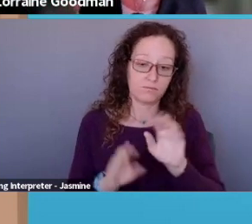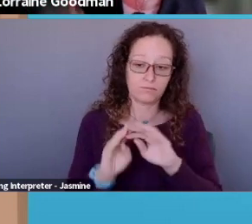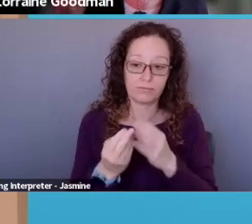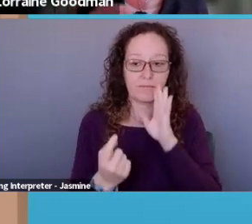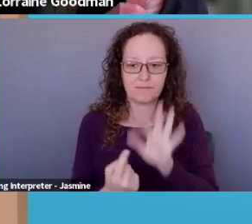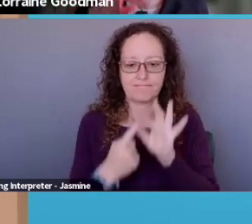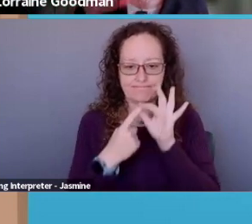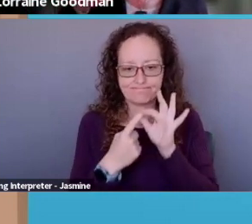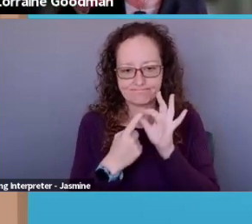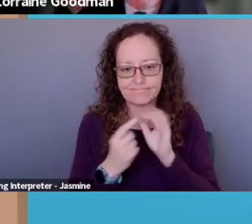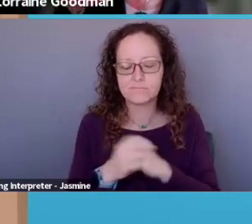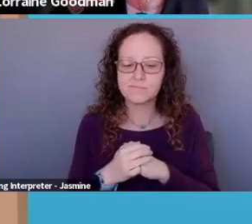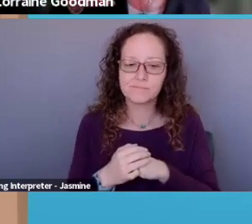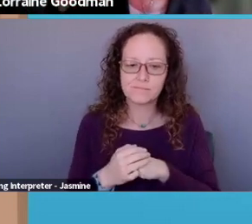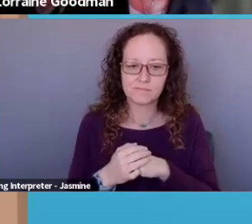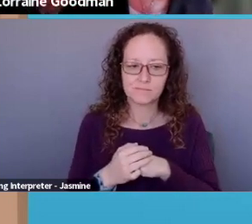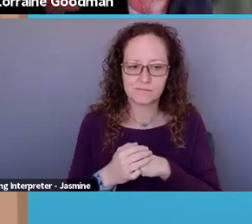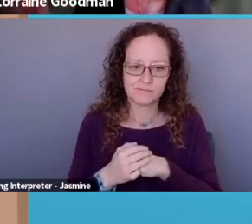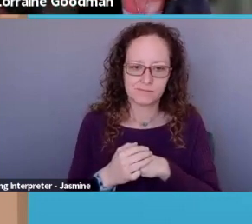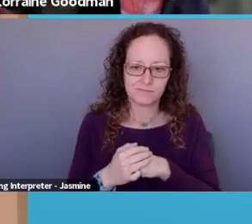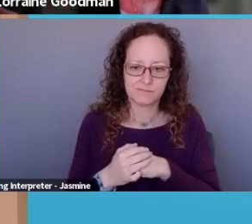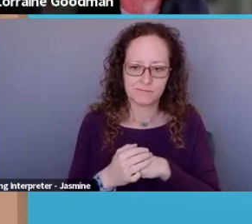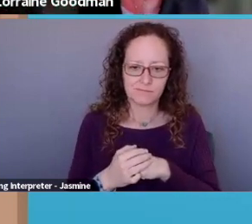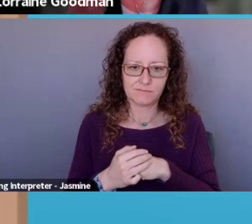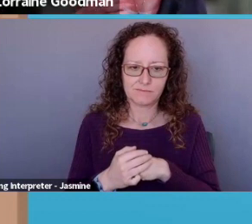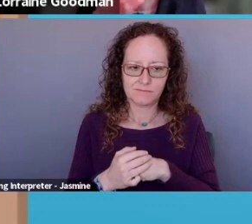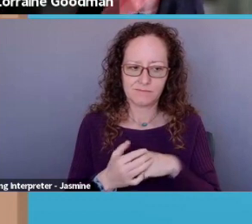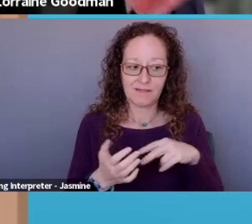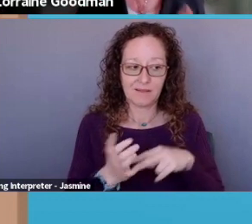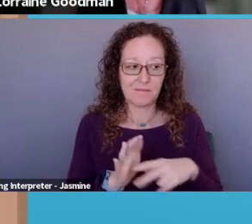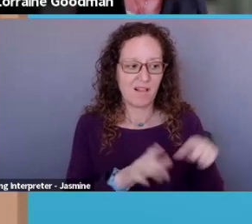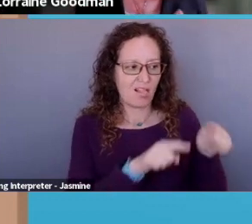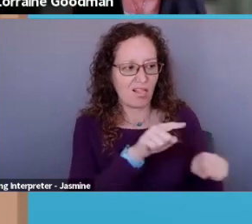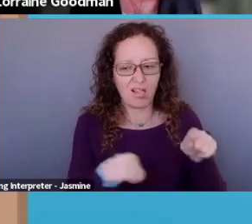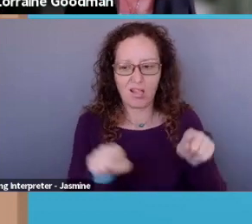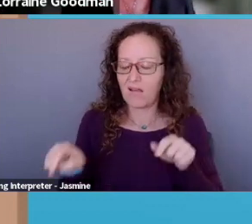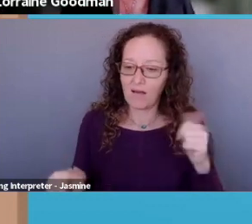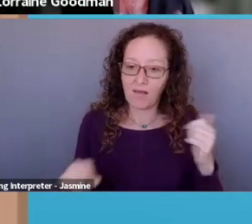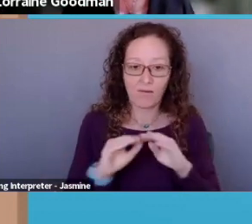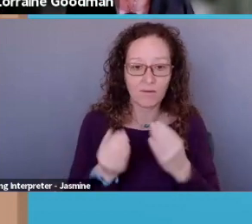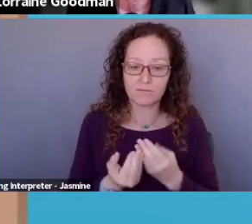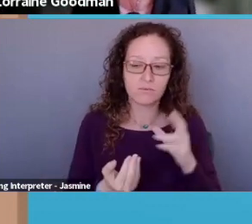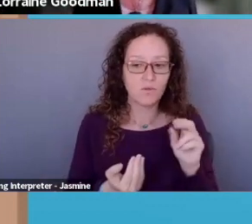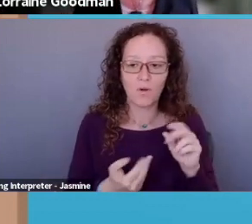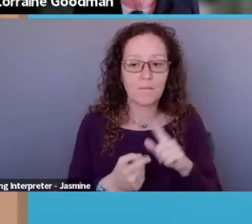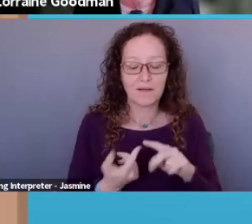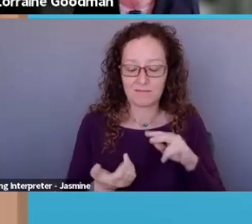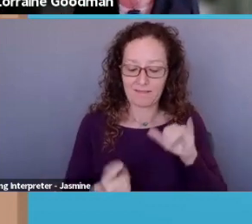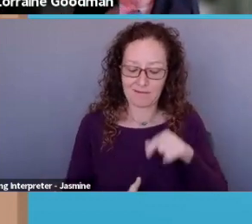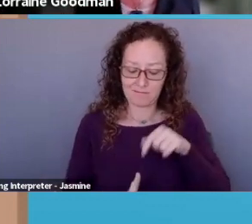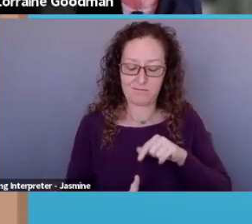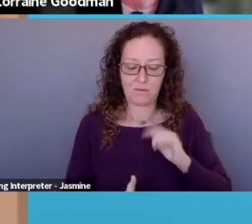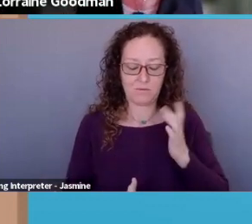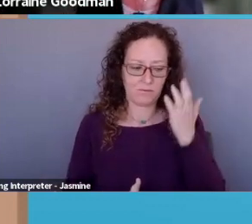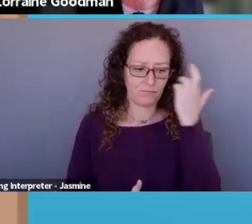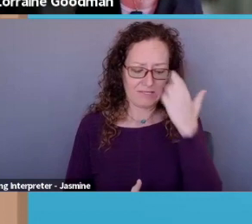Um, that shouldn't be like negative towards other organizations. It's just what makes you unique and different. Um,